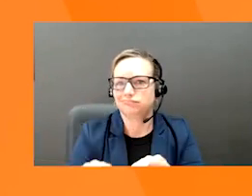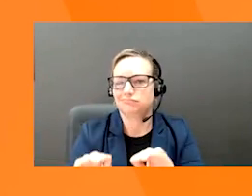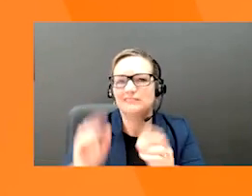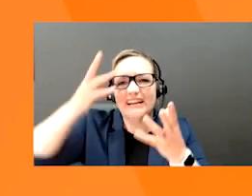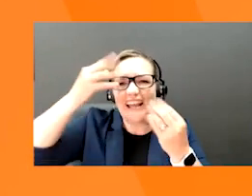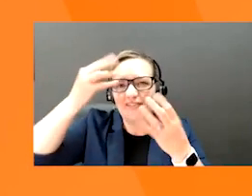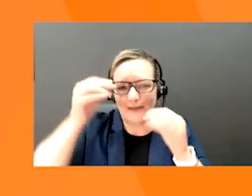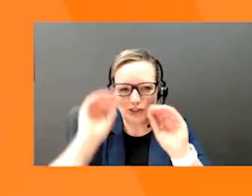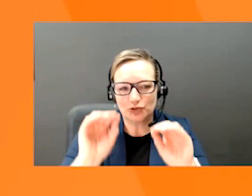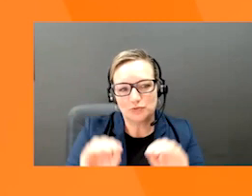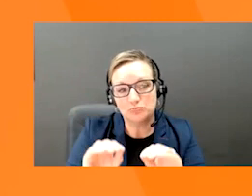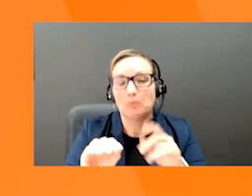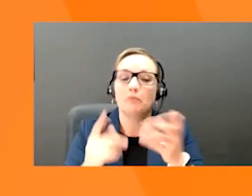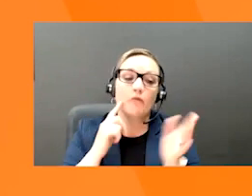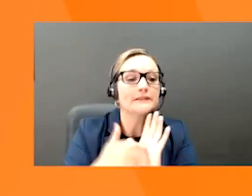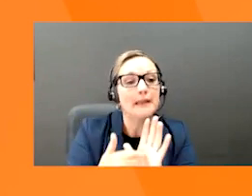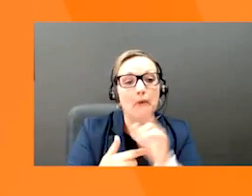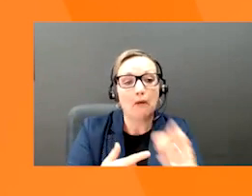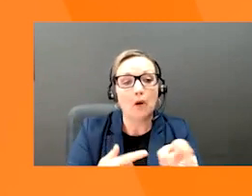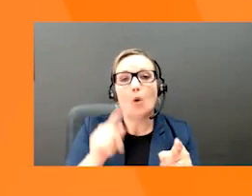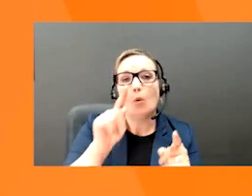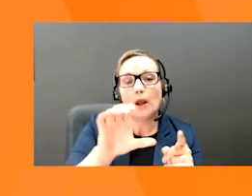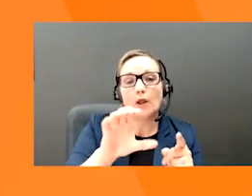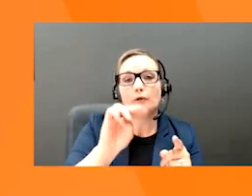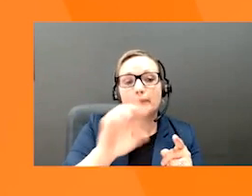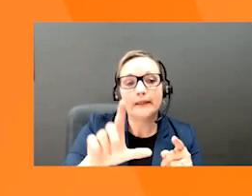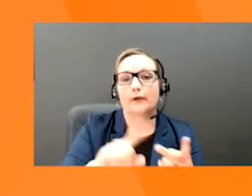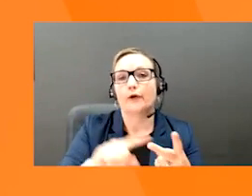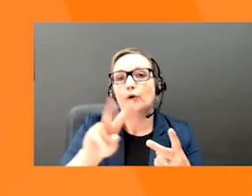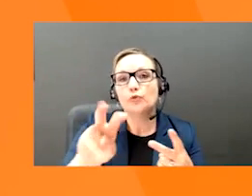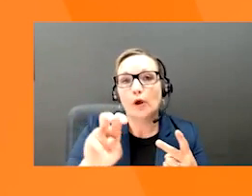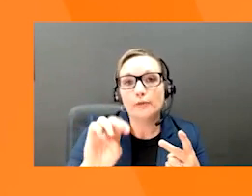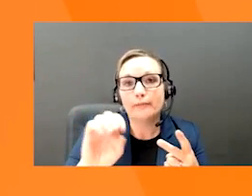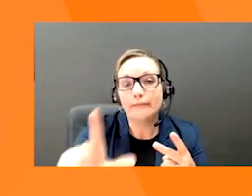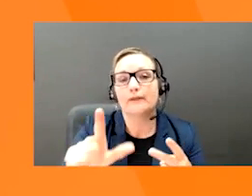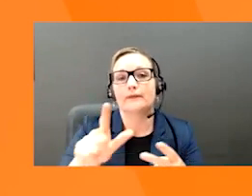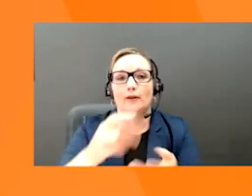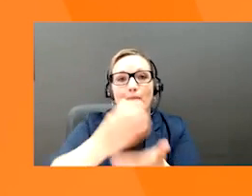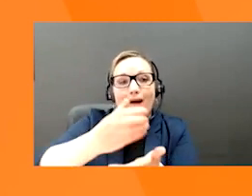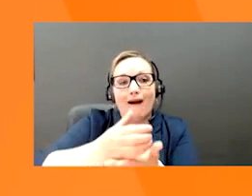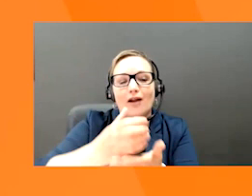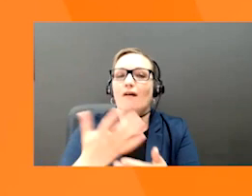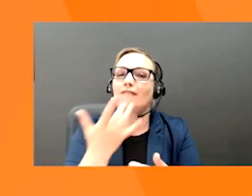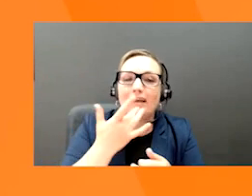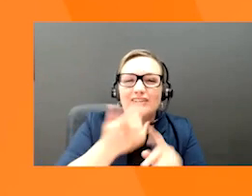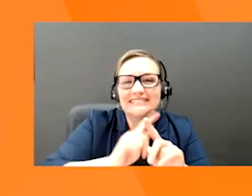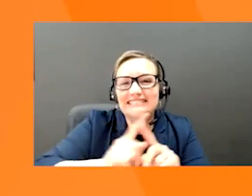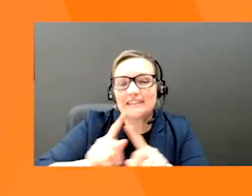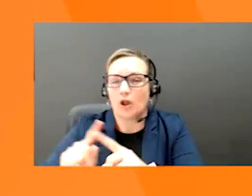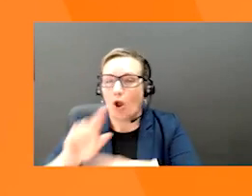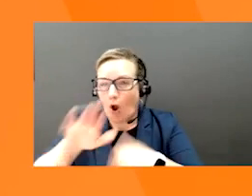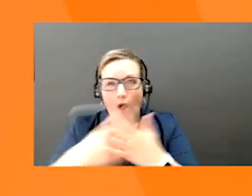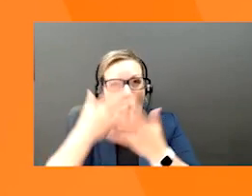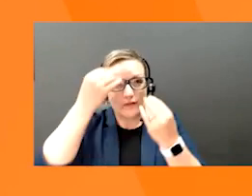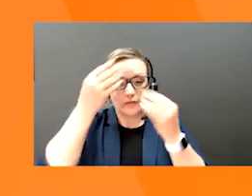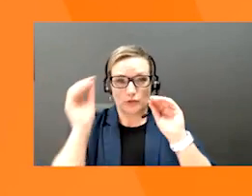you've got 100 millimetre and 200 millimetre bottles, you've got different flavors. The calculator will